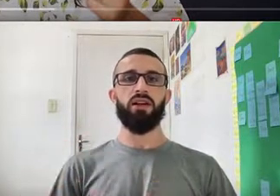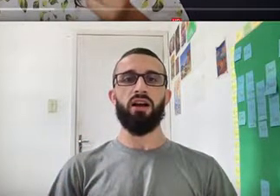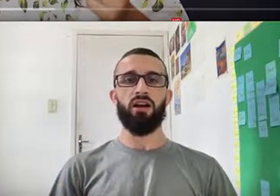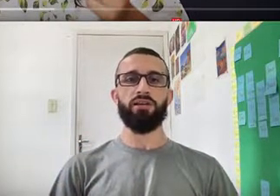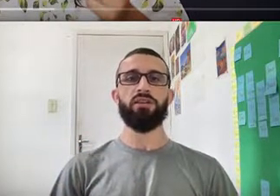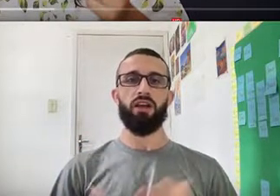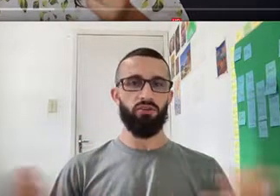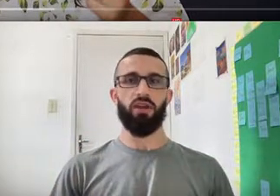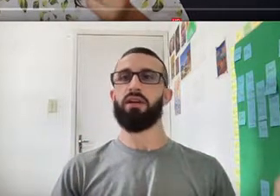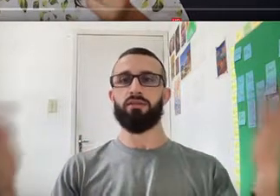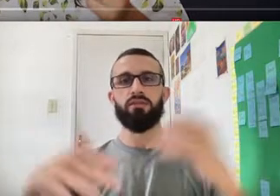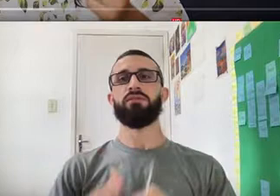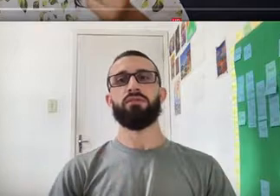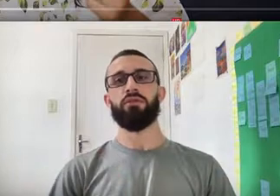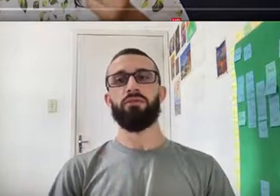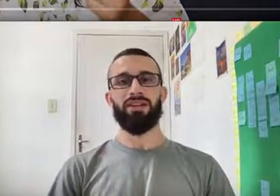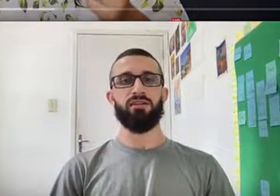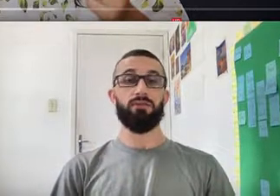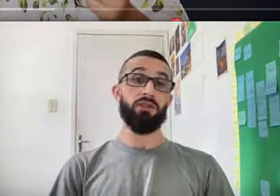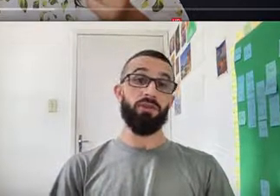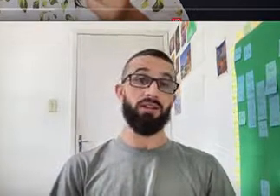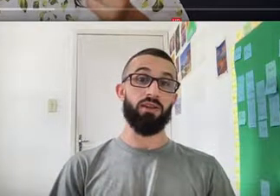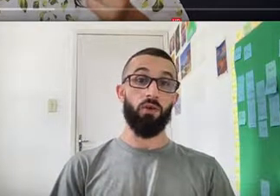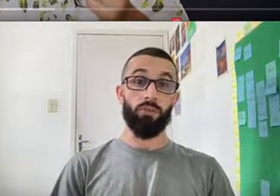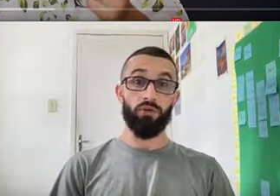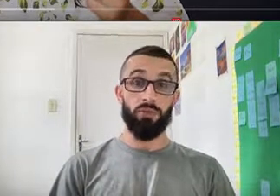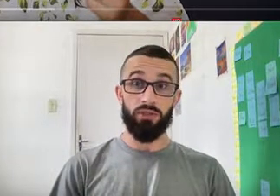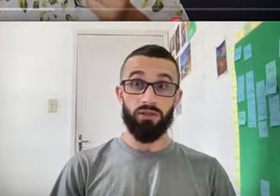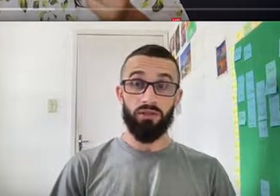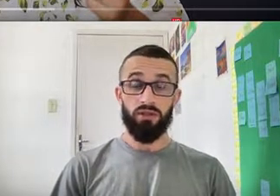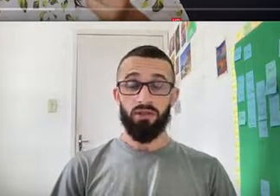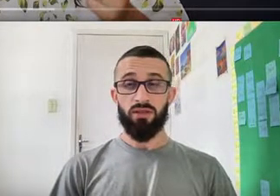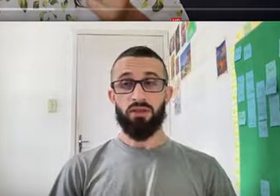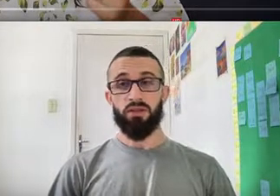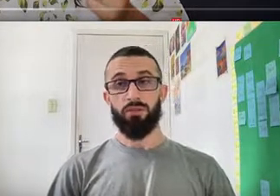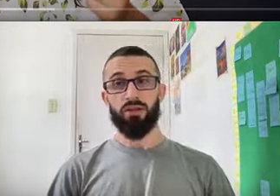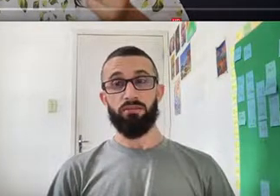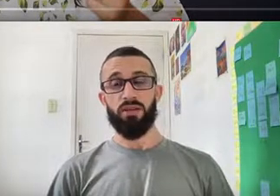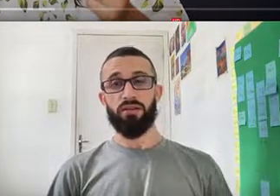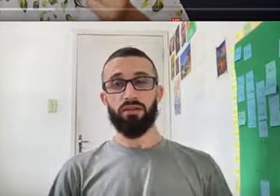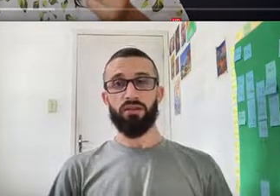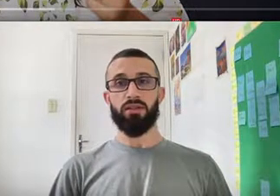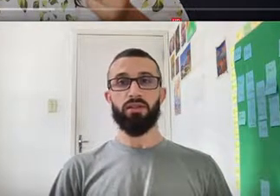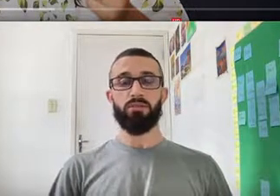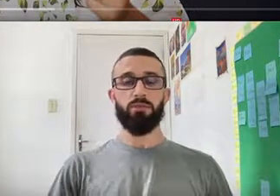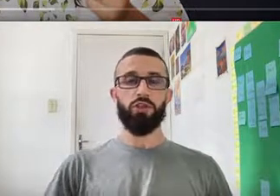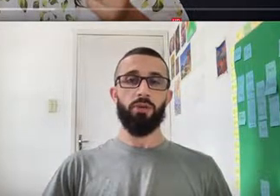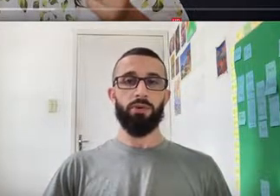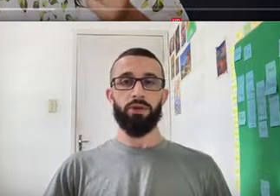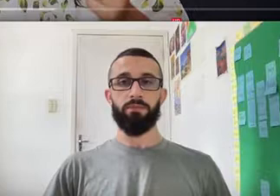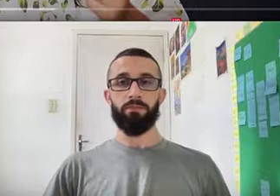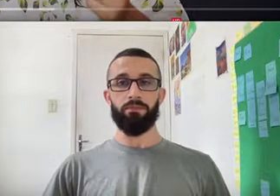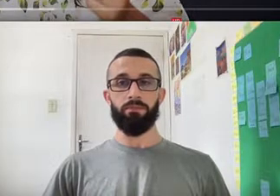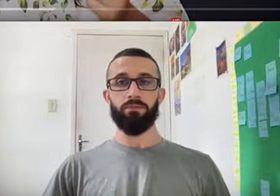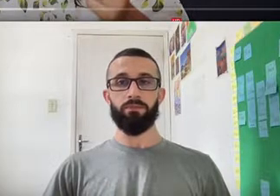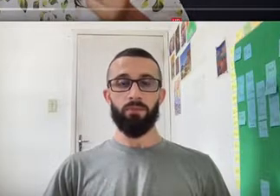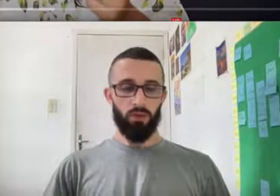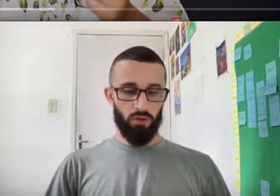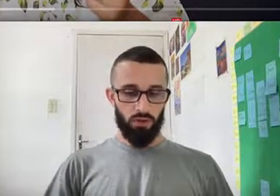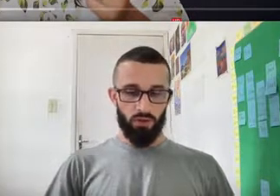Big Cart And You Get Você Faz A Compra Do Mês You Make The Monthly Shopping